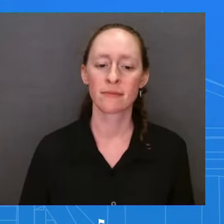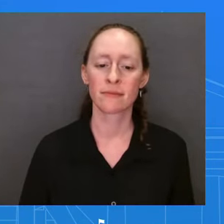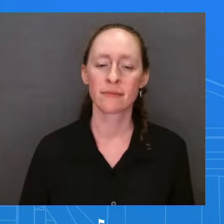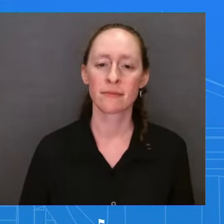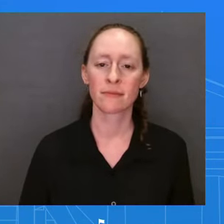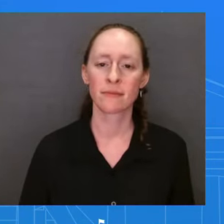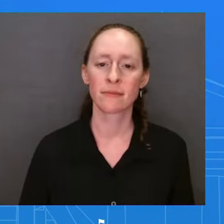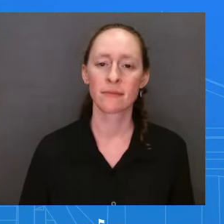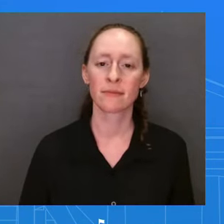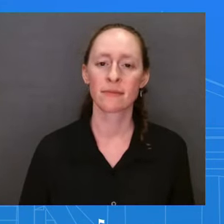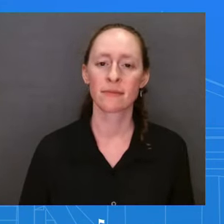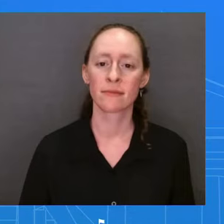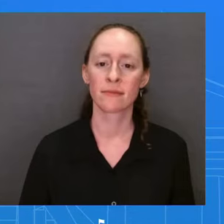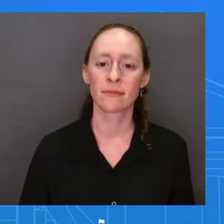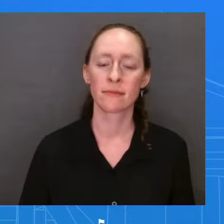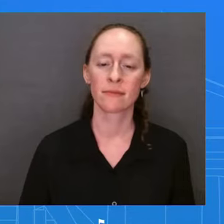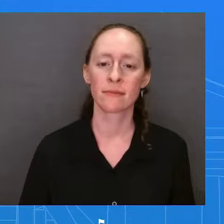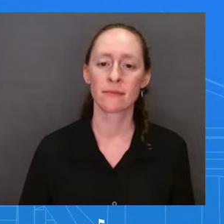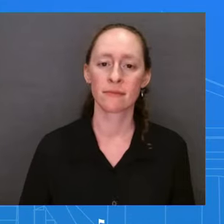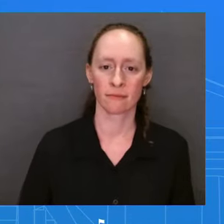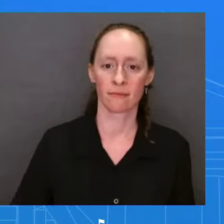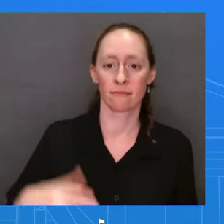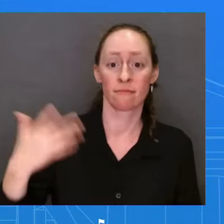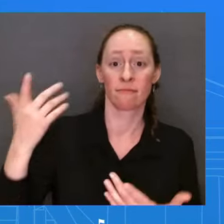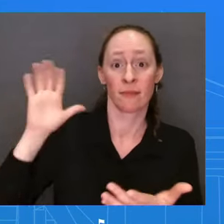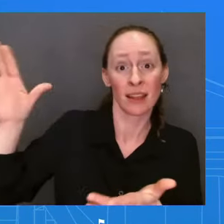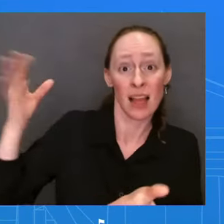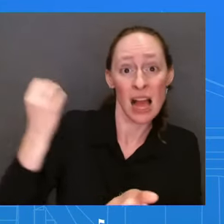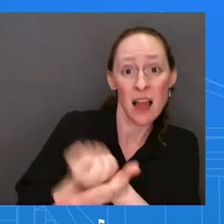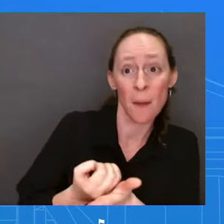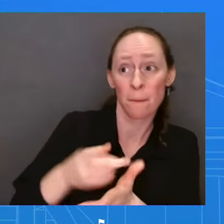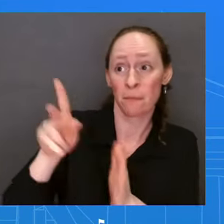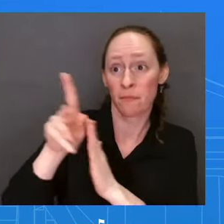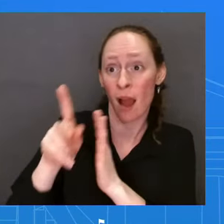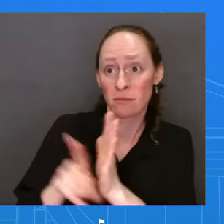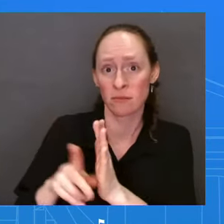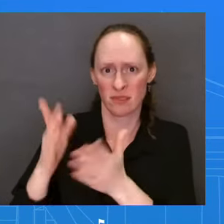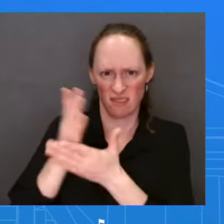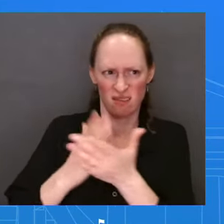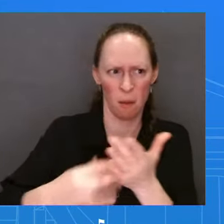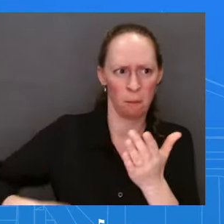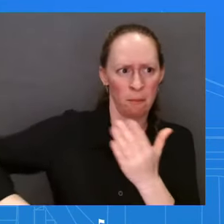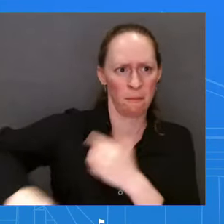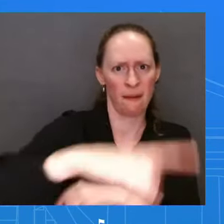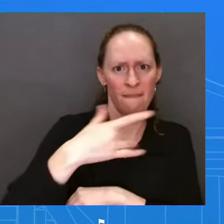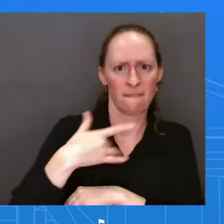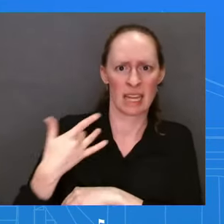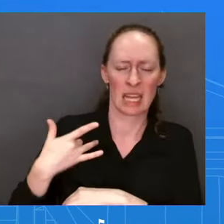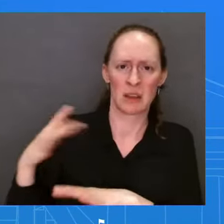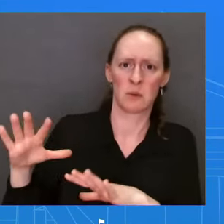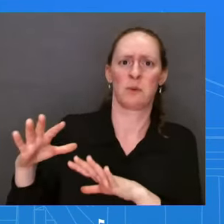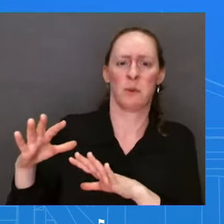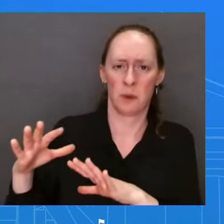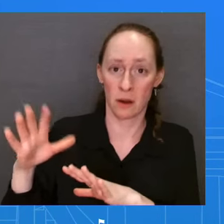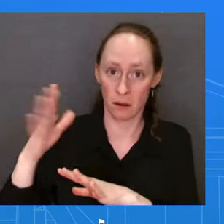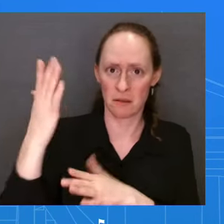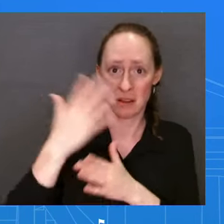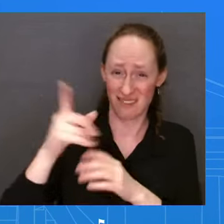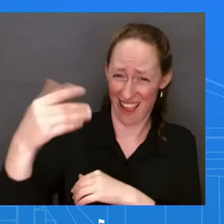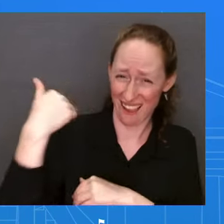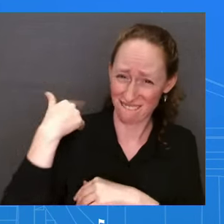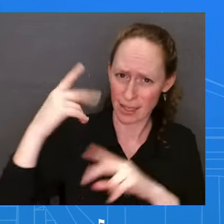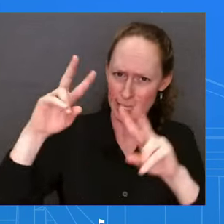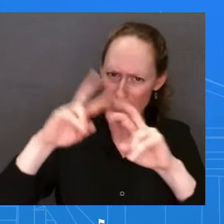economic policies. Does the administration have an assessment of how long it will take for these policies to sink in? And will it be before the next election?